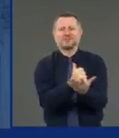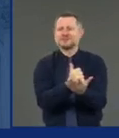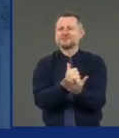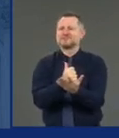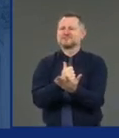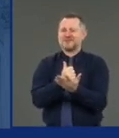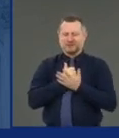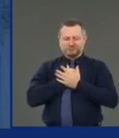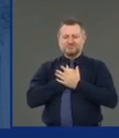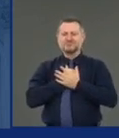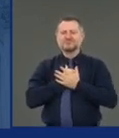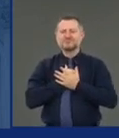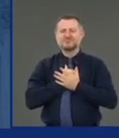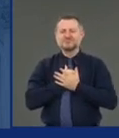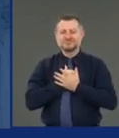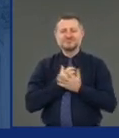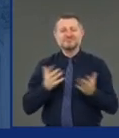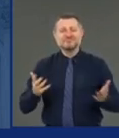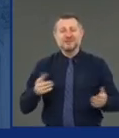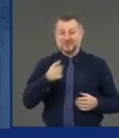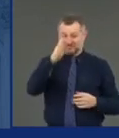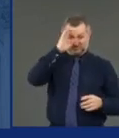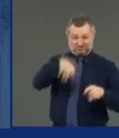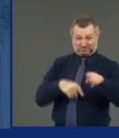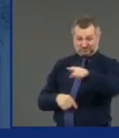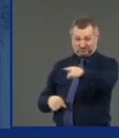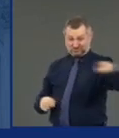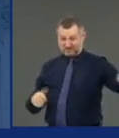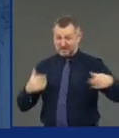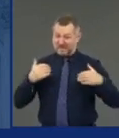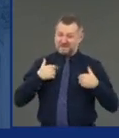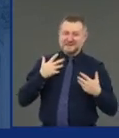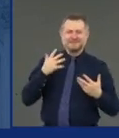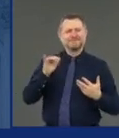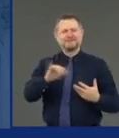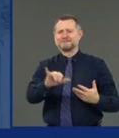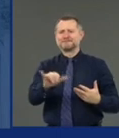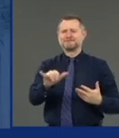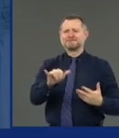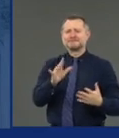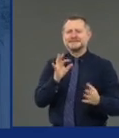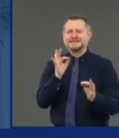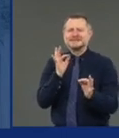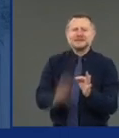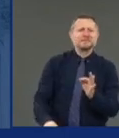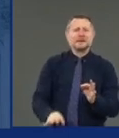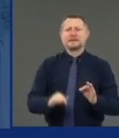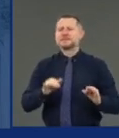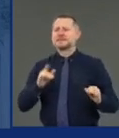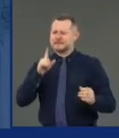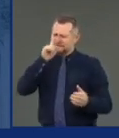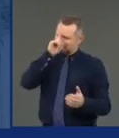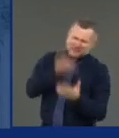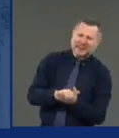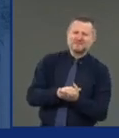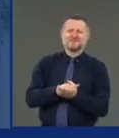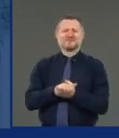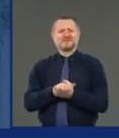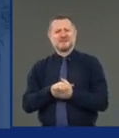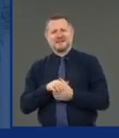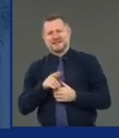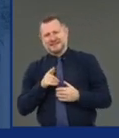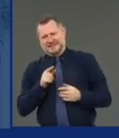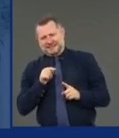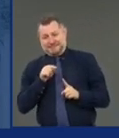a simple premise that you can't find in a book. And